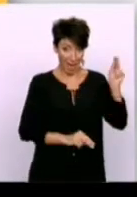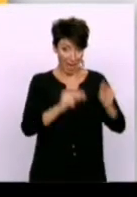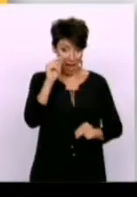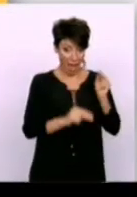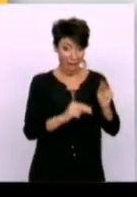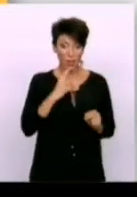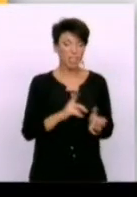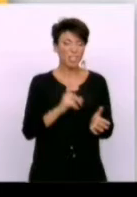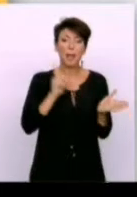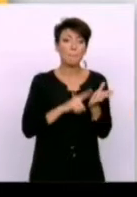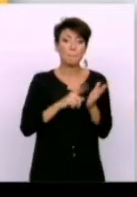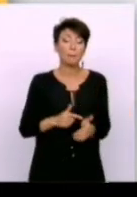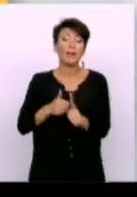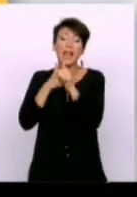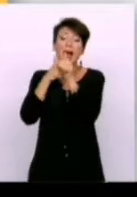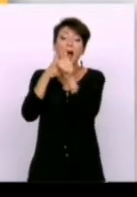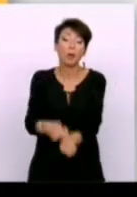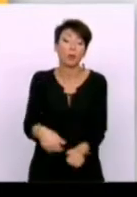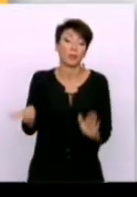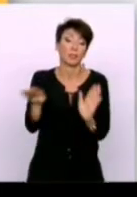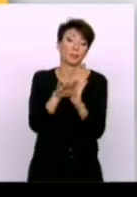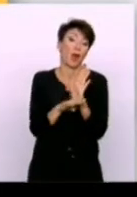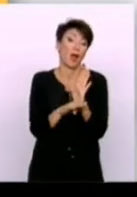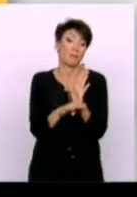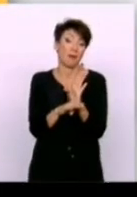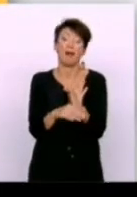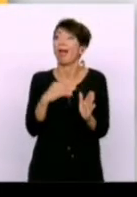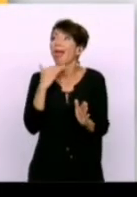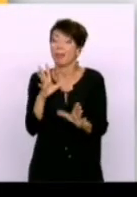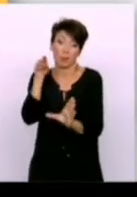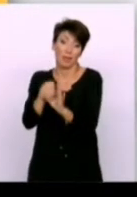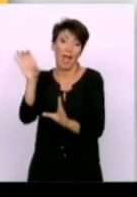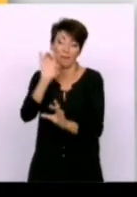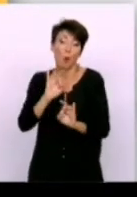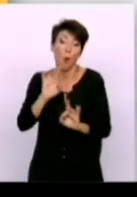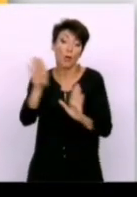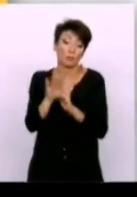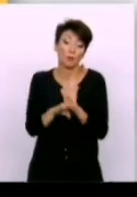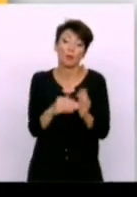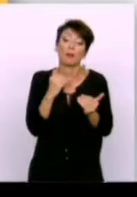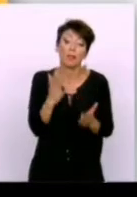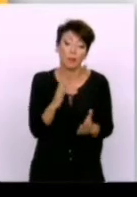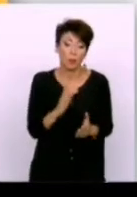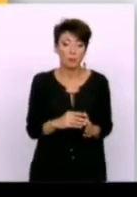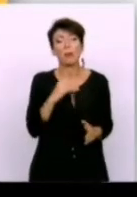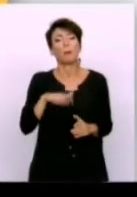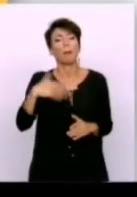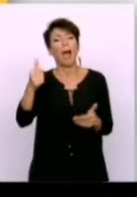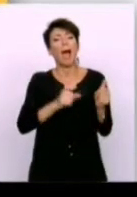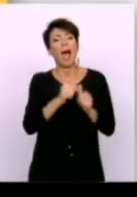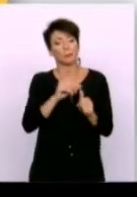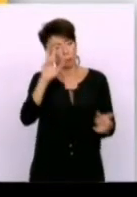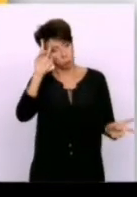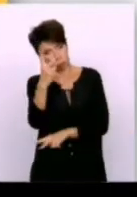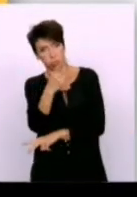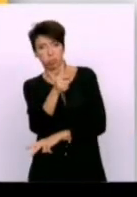cannot stick to this promise. He promised, he won and six months later he did